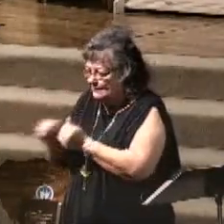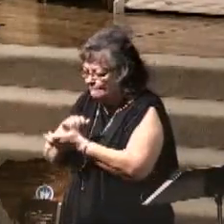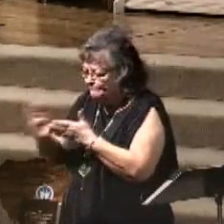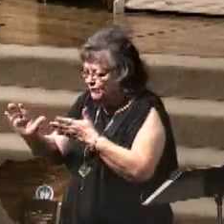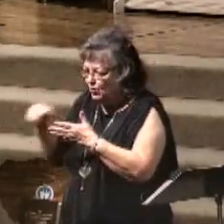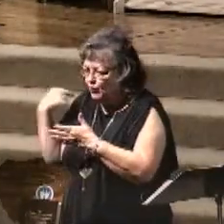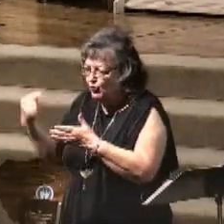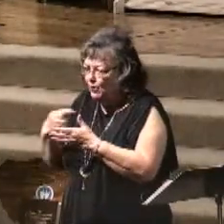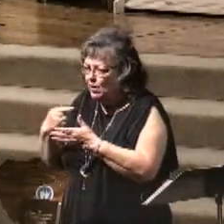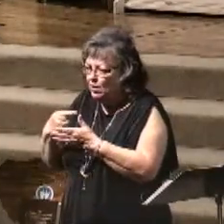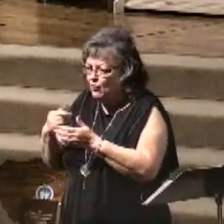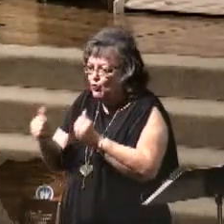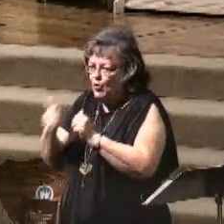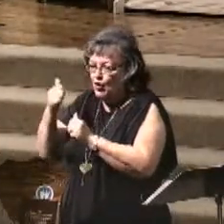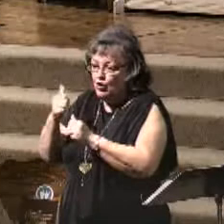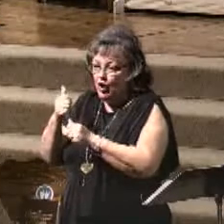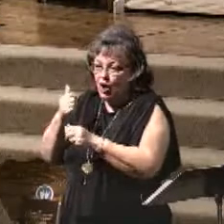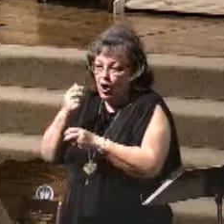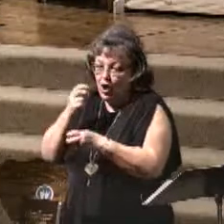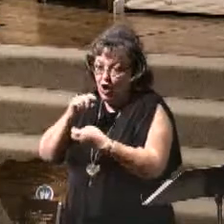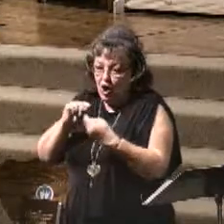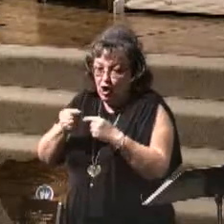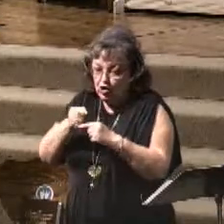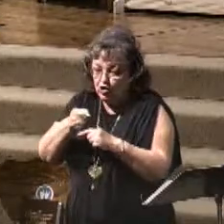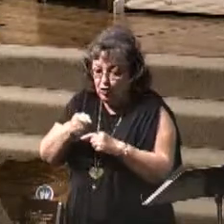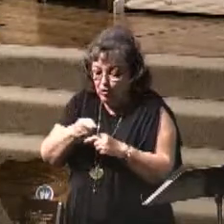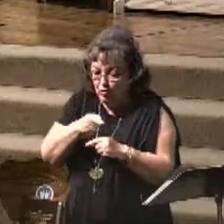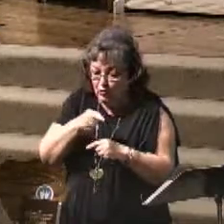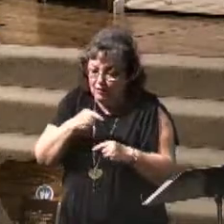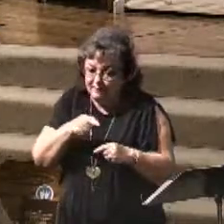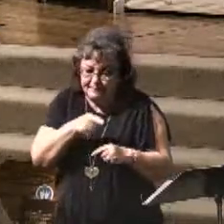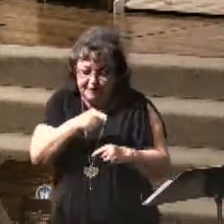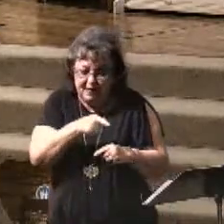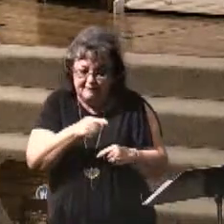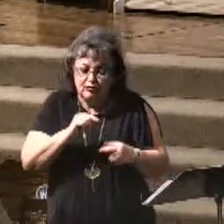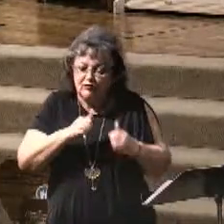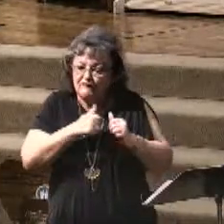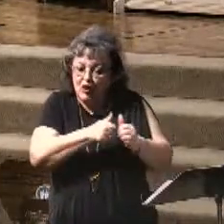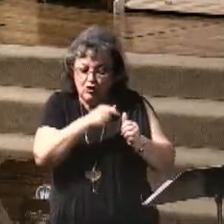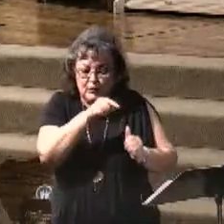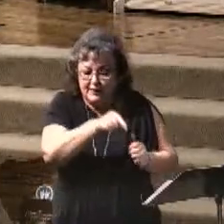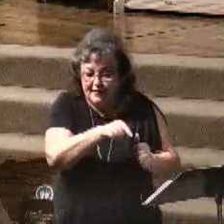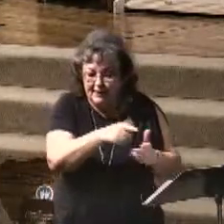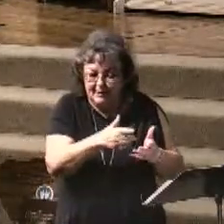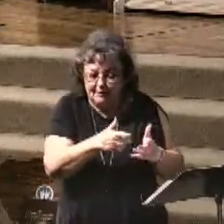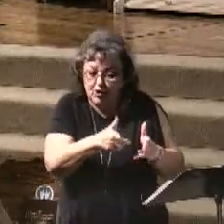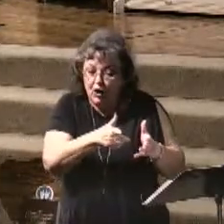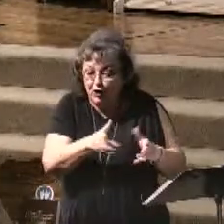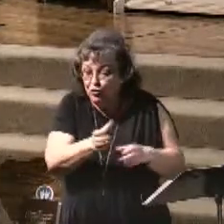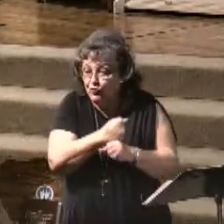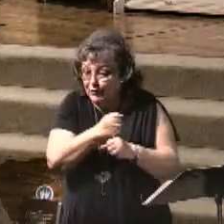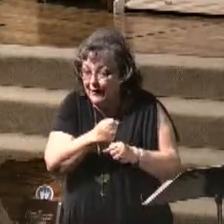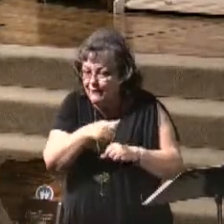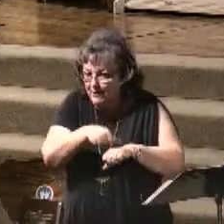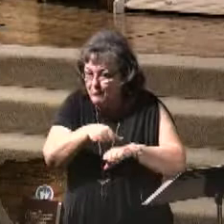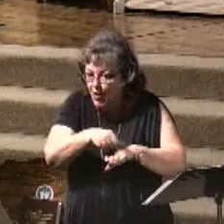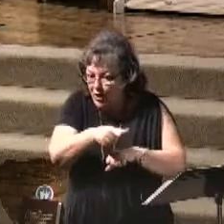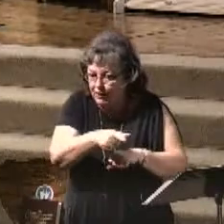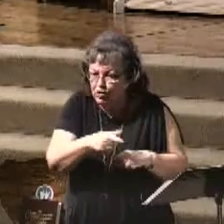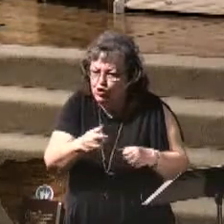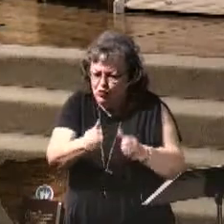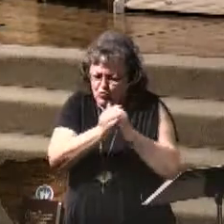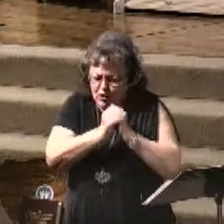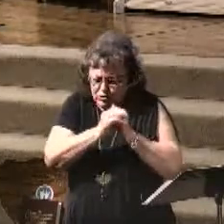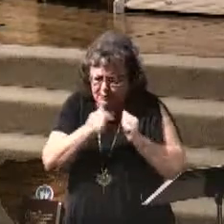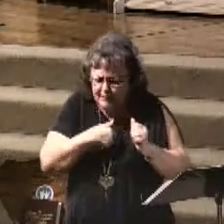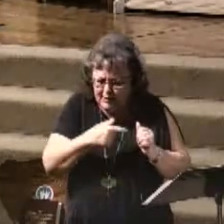sure that we don't harm you. If you're following me, the Antichrist, if you're following me, then you get the mark. You worship